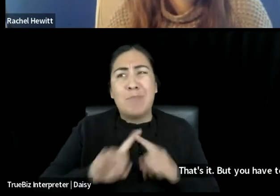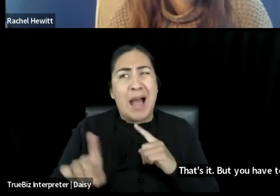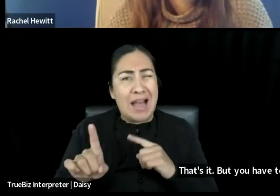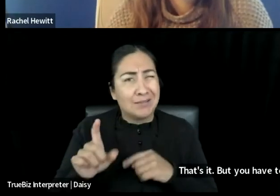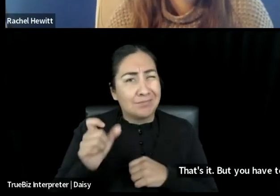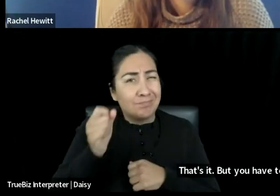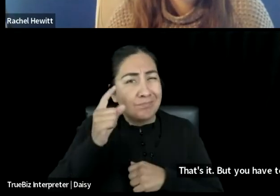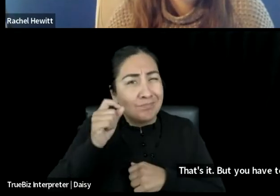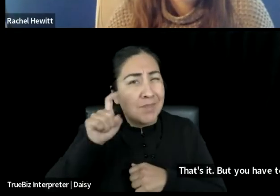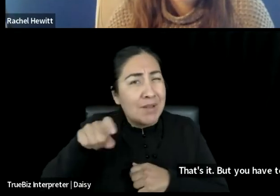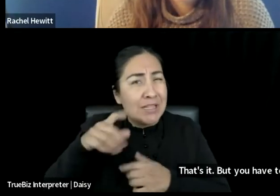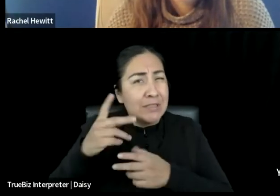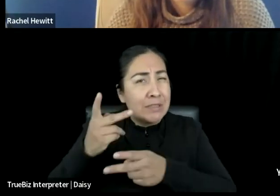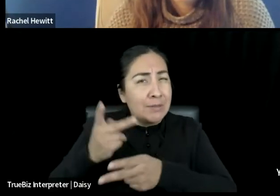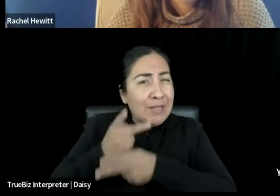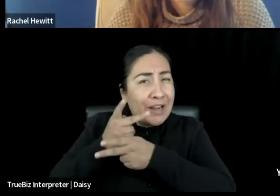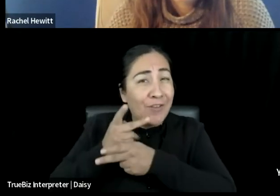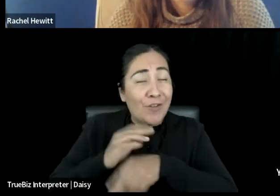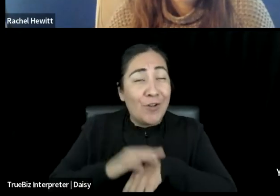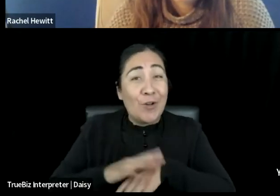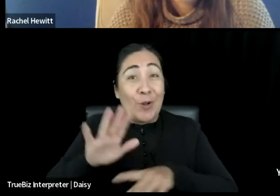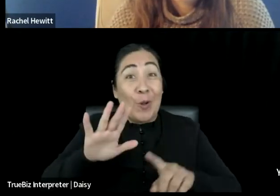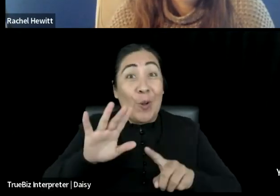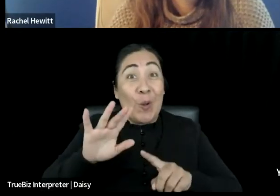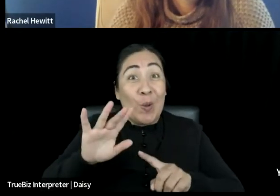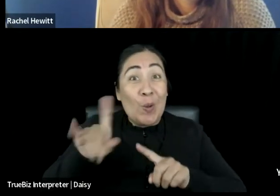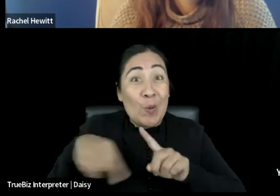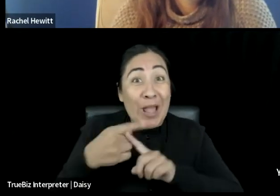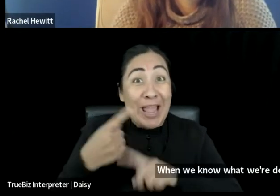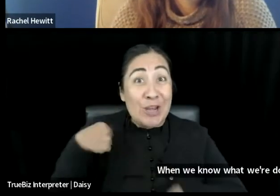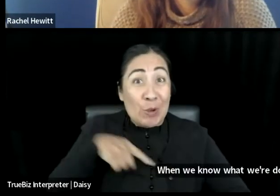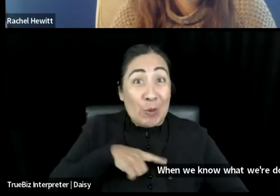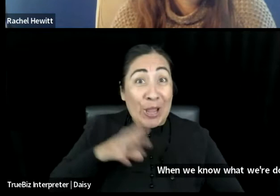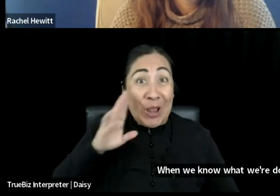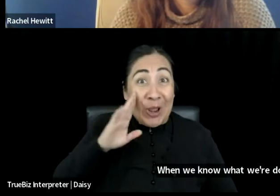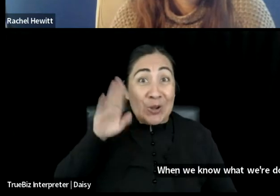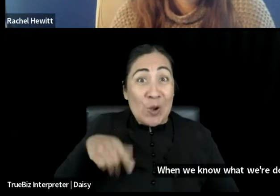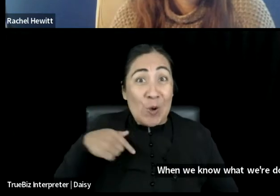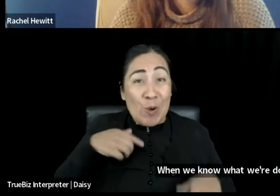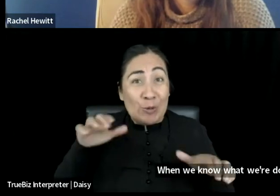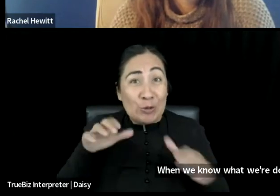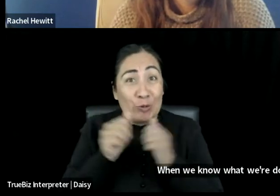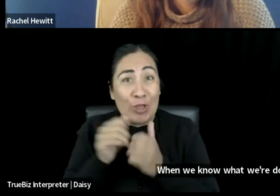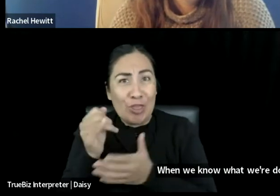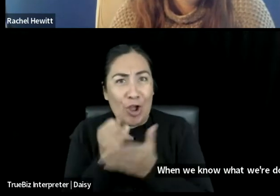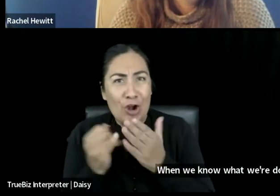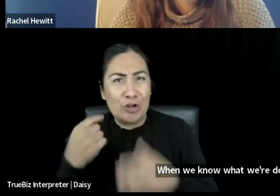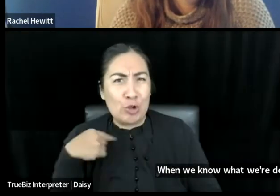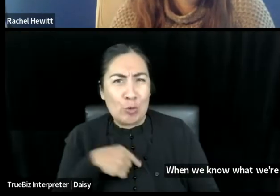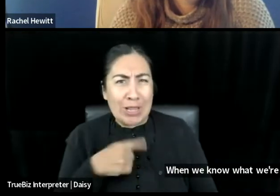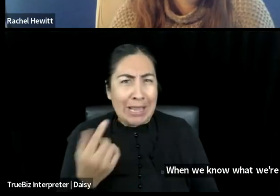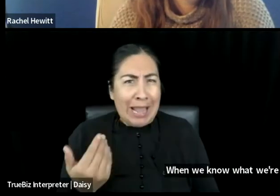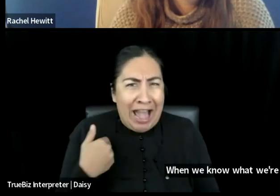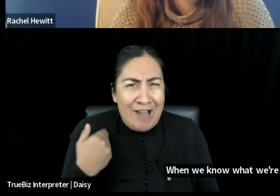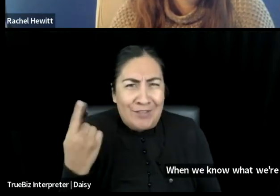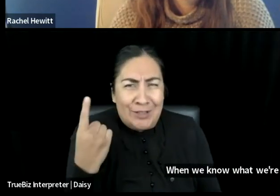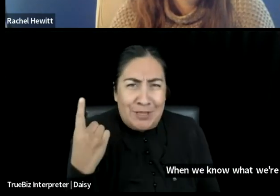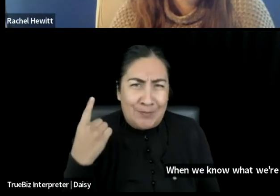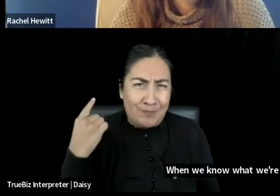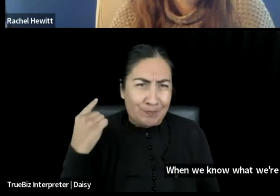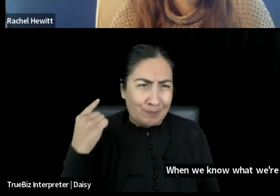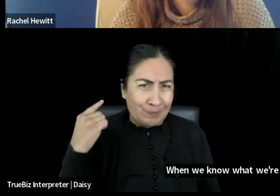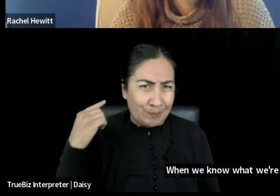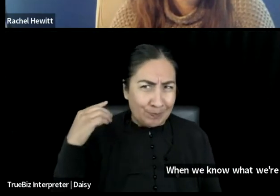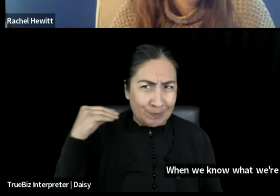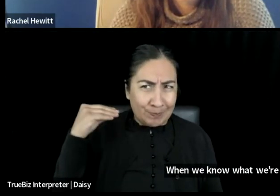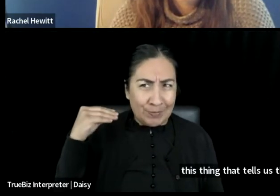when we know what we're doing with art, right? We have this thing that tells us, this is how I do it. You have to be careful that it doesn't step in the